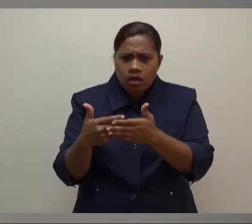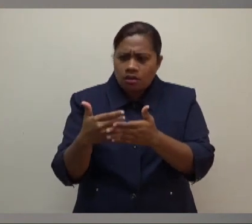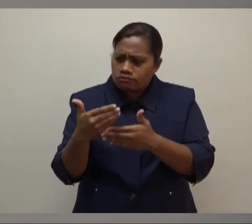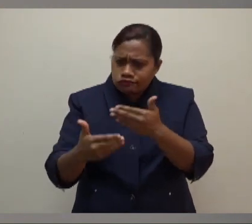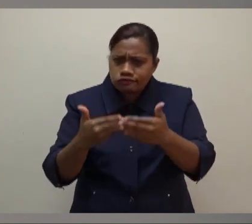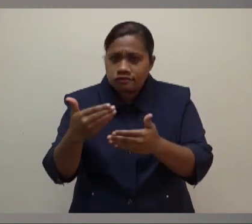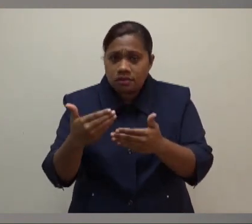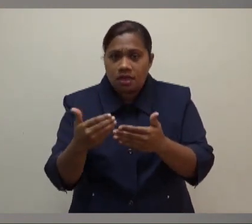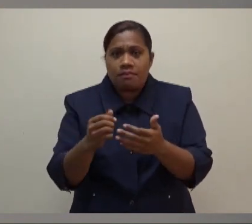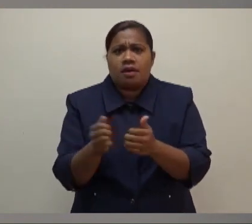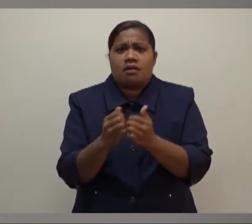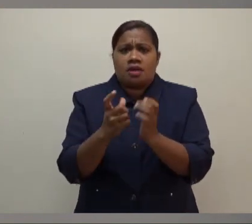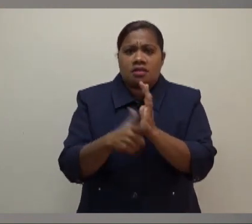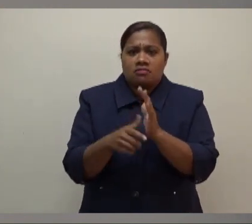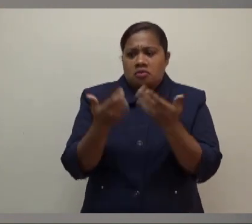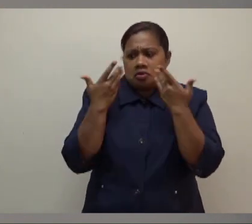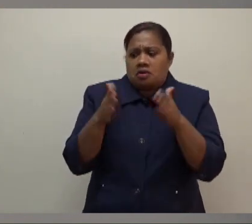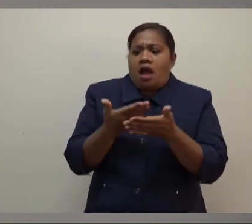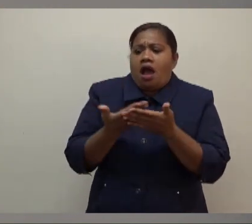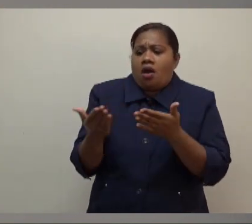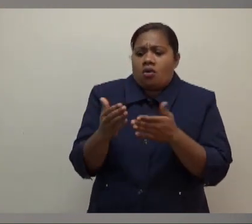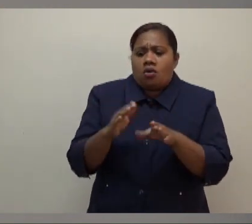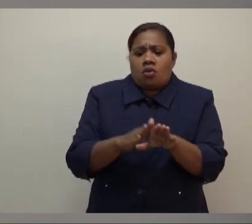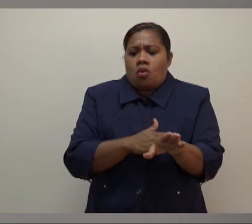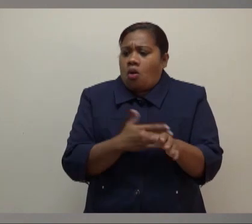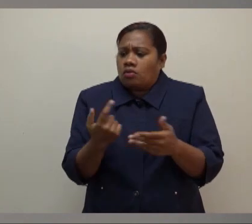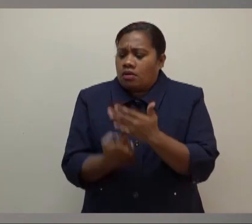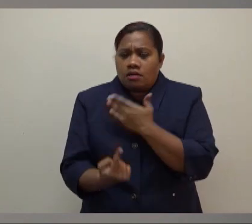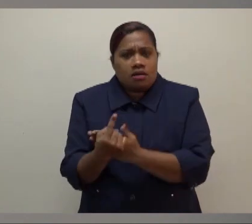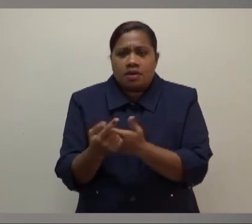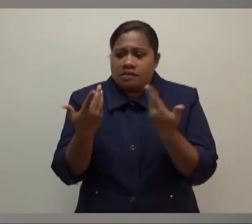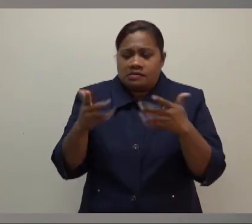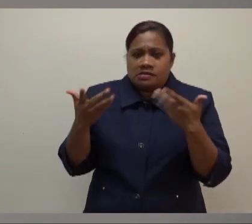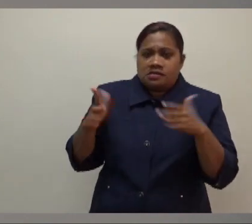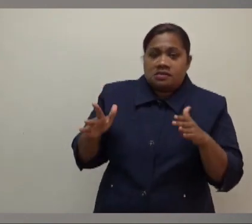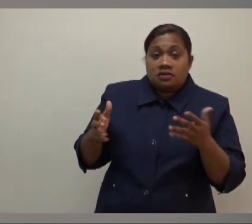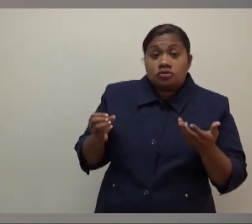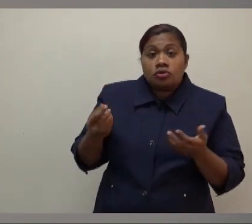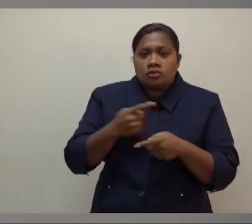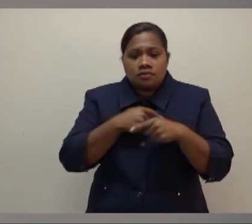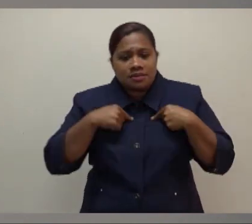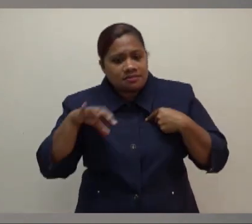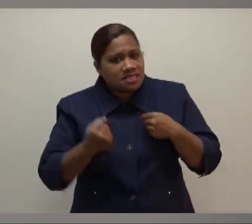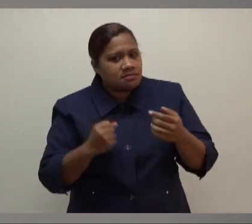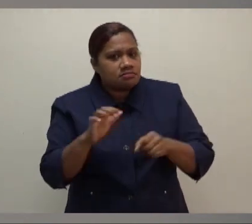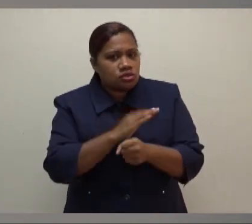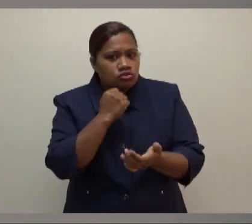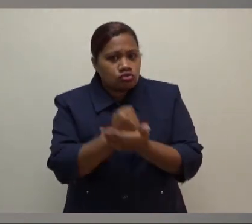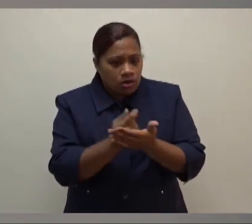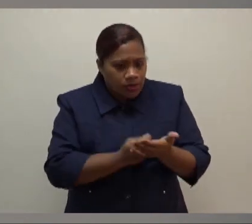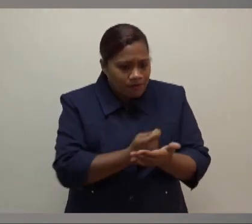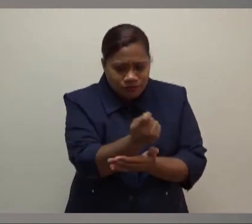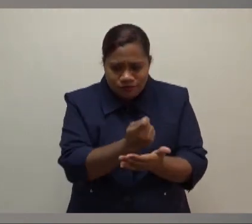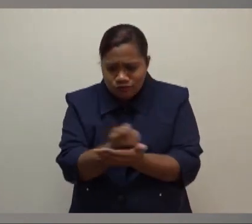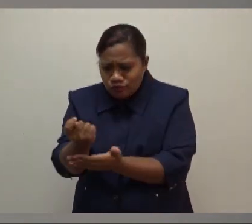had no idea how long it would last. So we had to ensure that the payout was sustainable. We stepped up efficiency